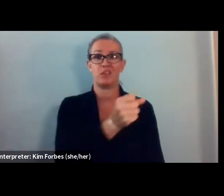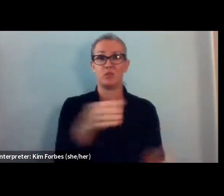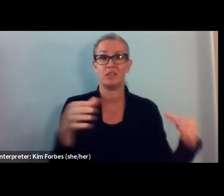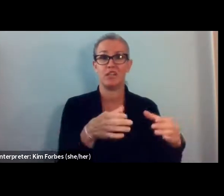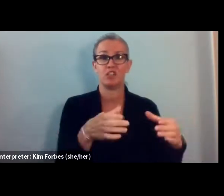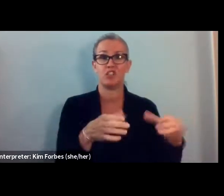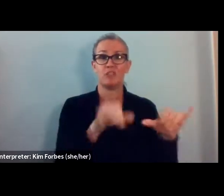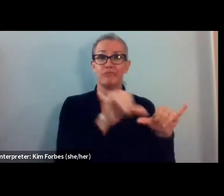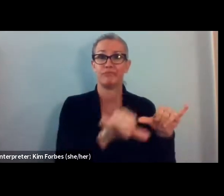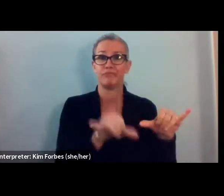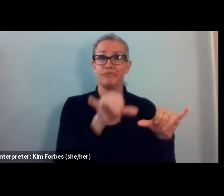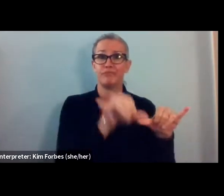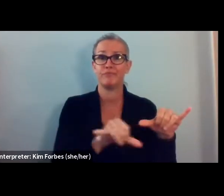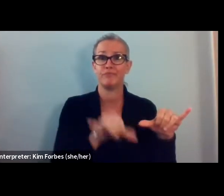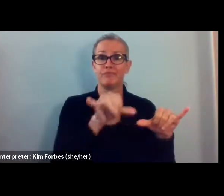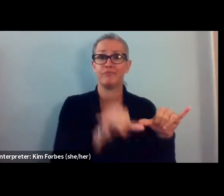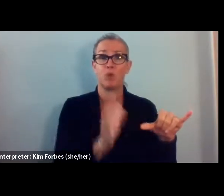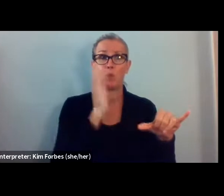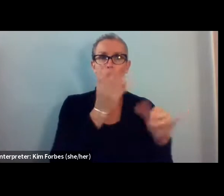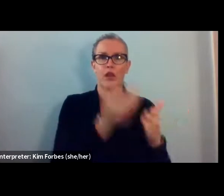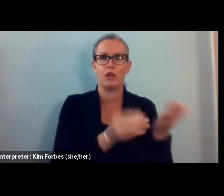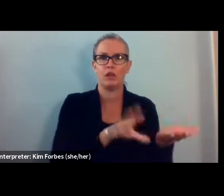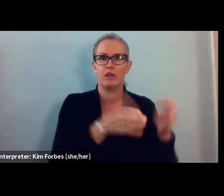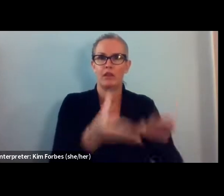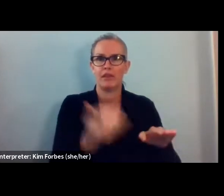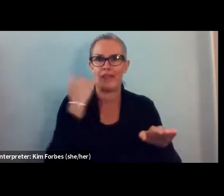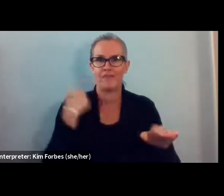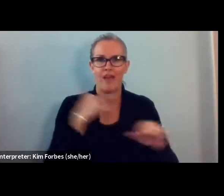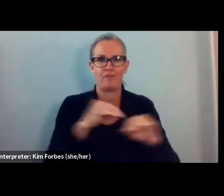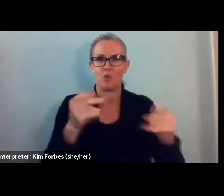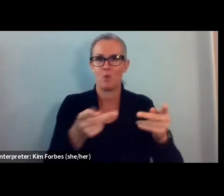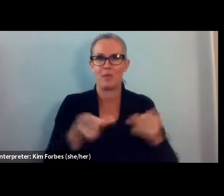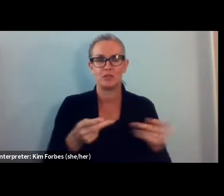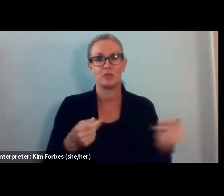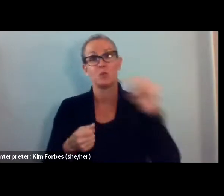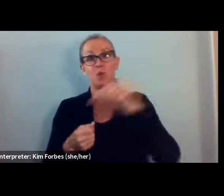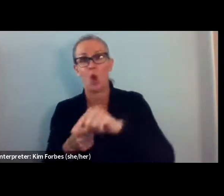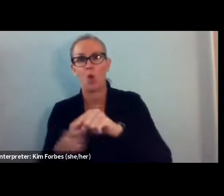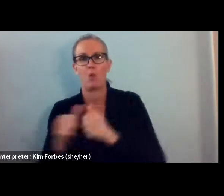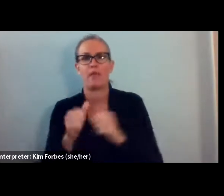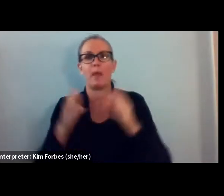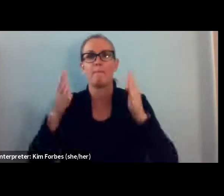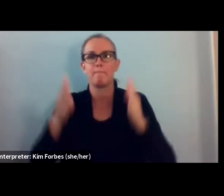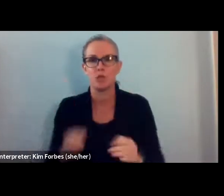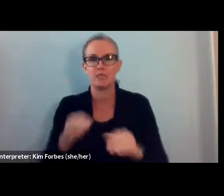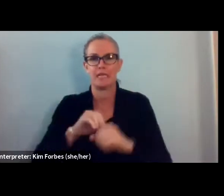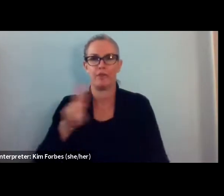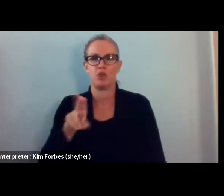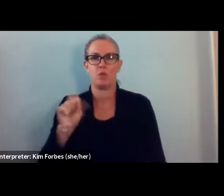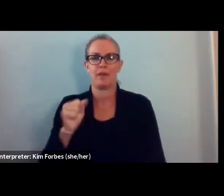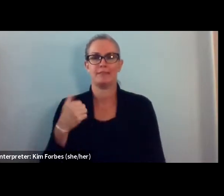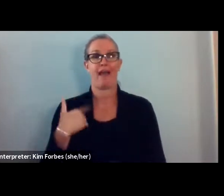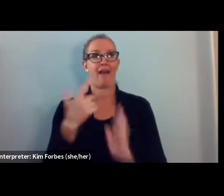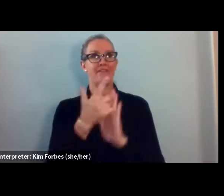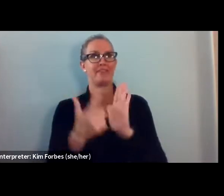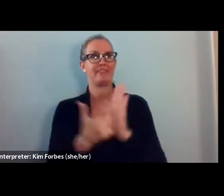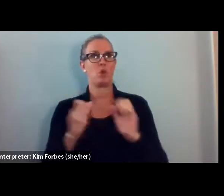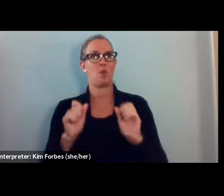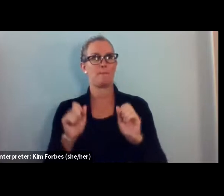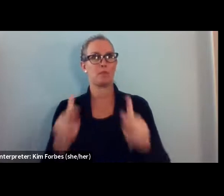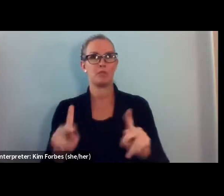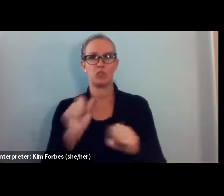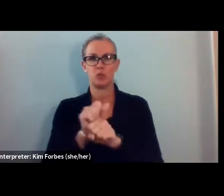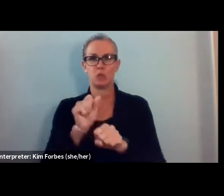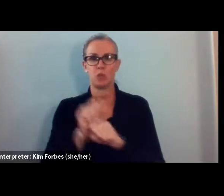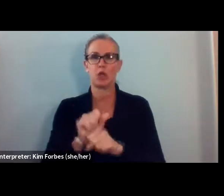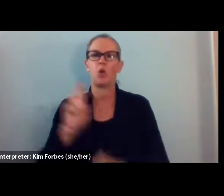there if they don't have a home to go to with a person in the US that has legal authorization to work or is a